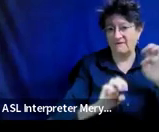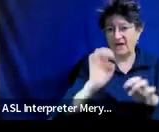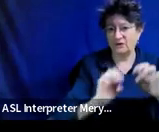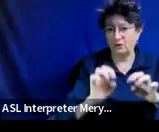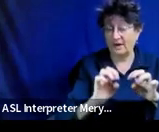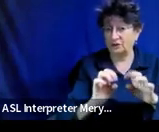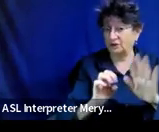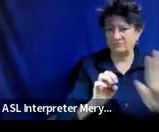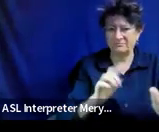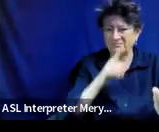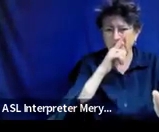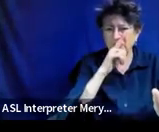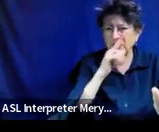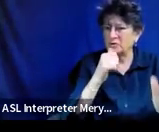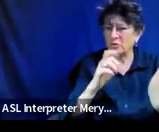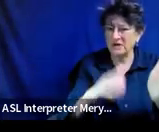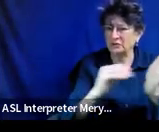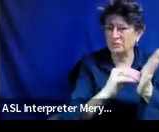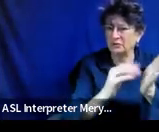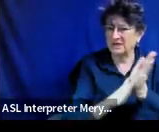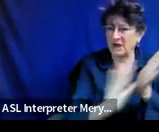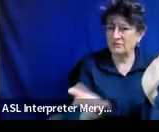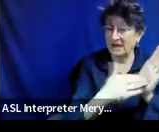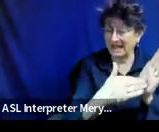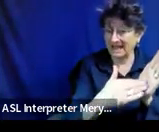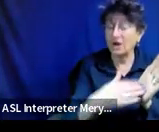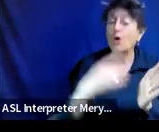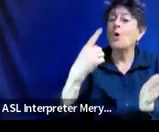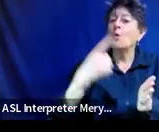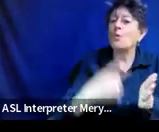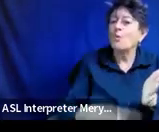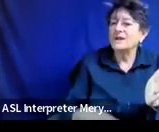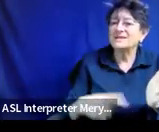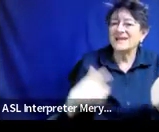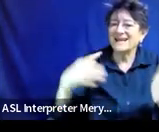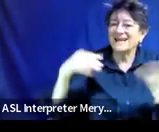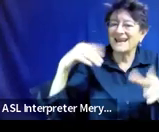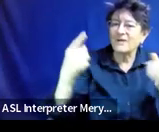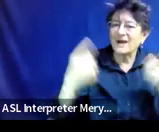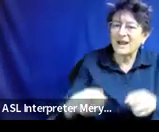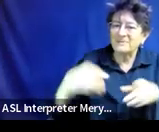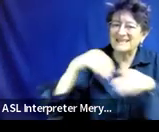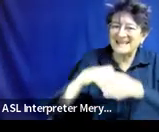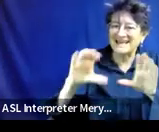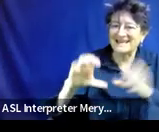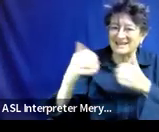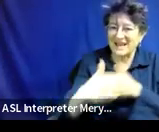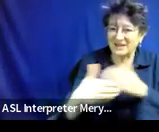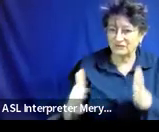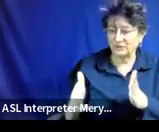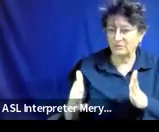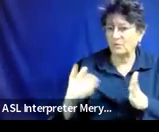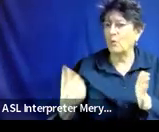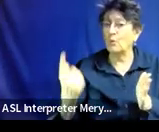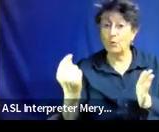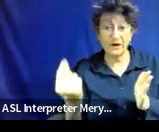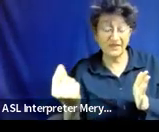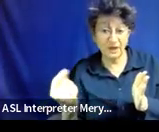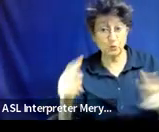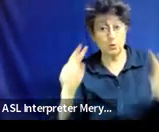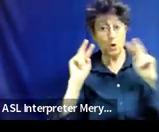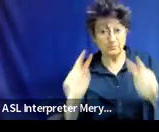looks like in the classroom what does your student like to do what are they good at doing what is what are they relatively good at doing